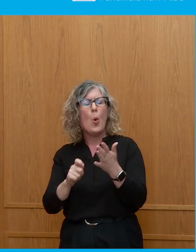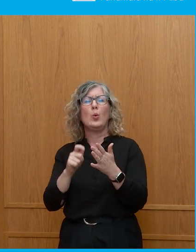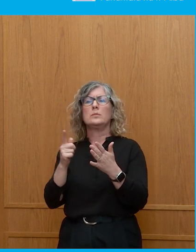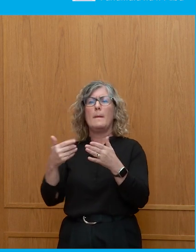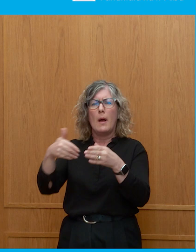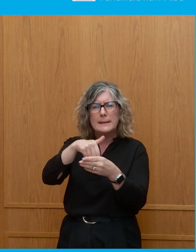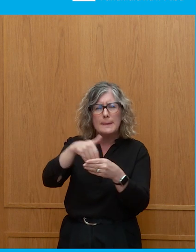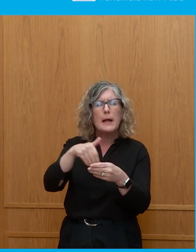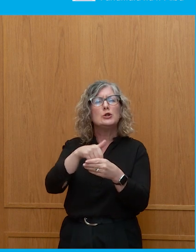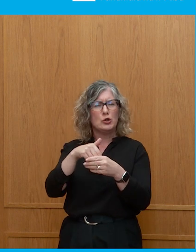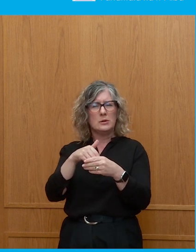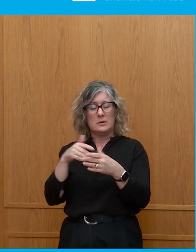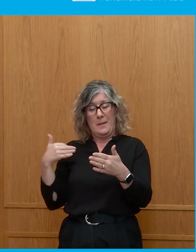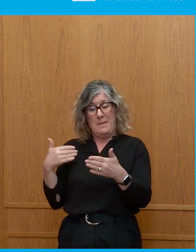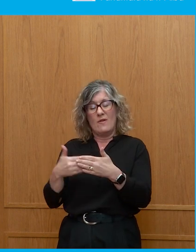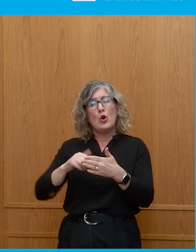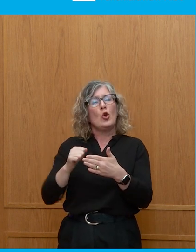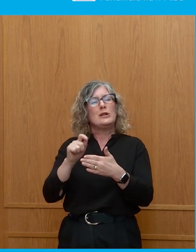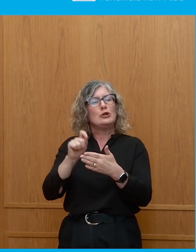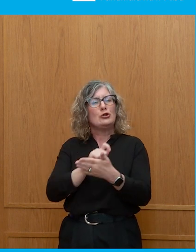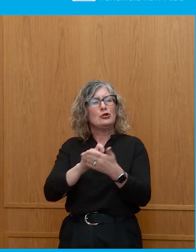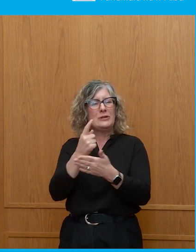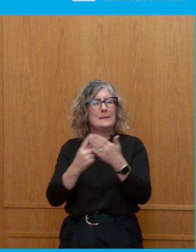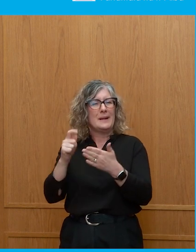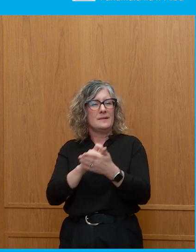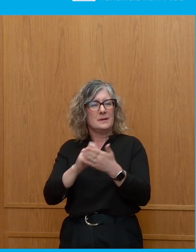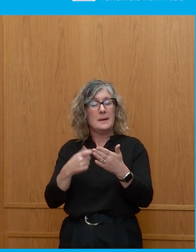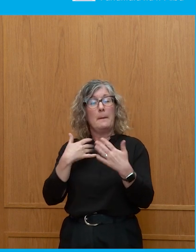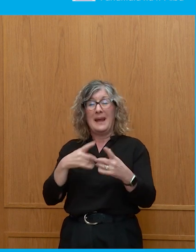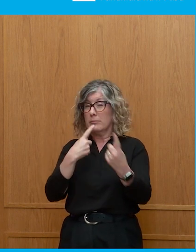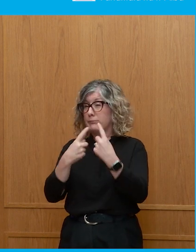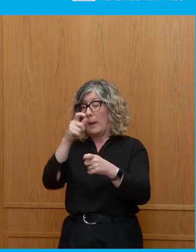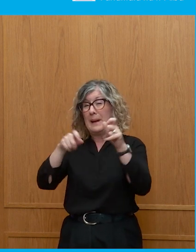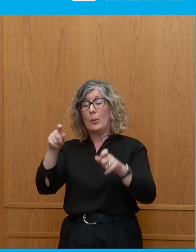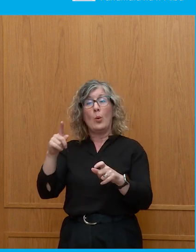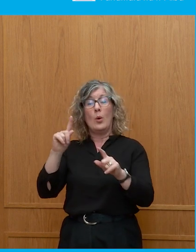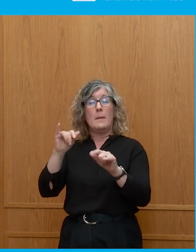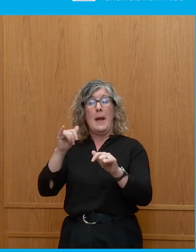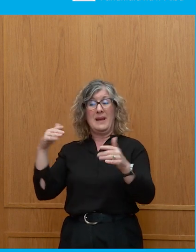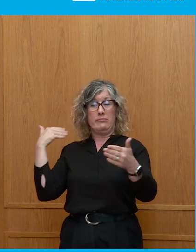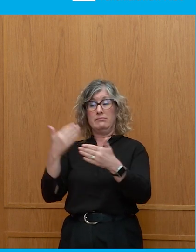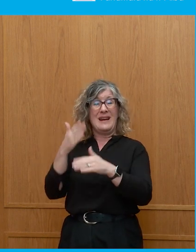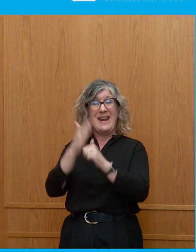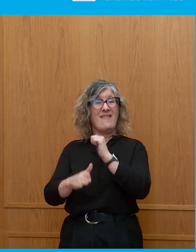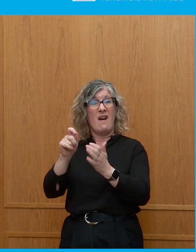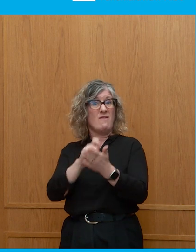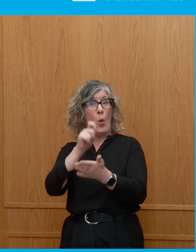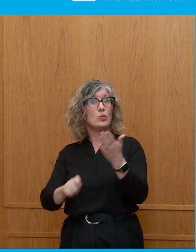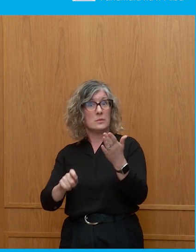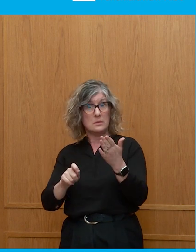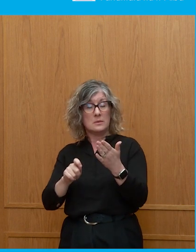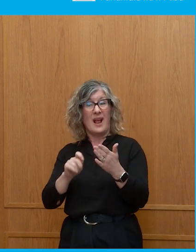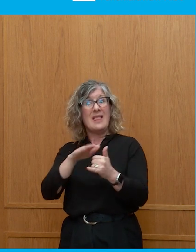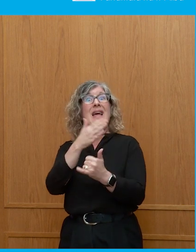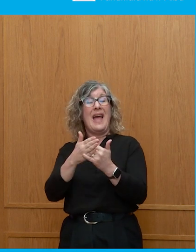And what was clear when I was talking to people who had never voted before, actually of all ages, who were intending to vote, and clearly who did